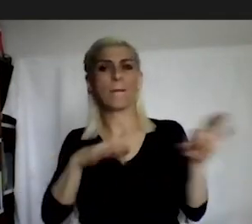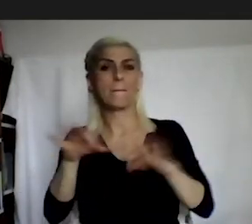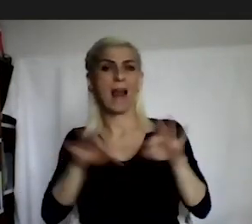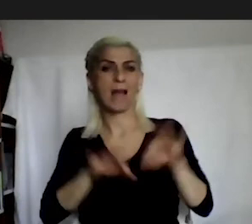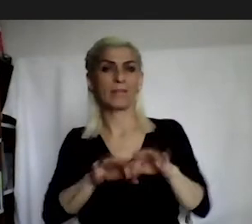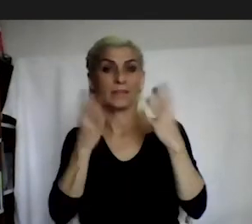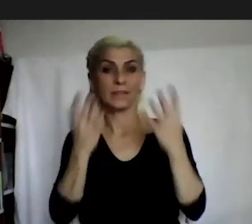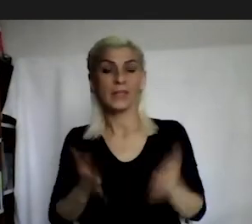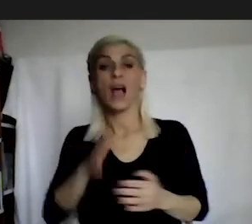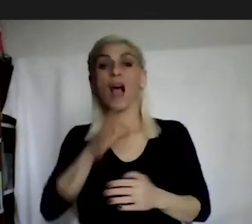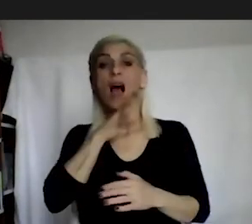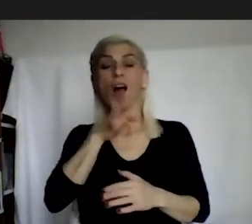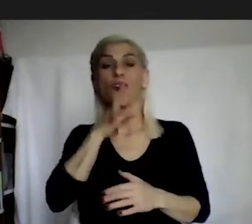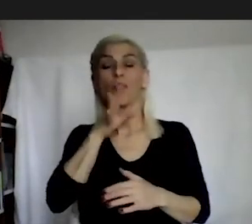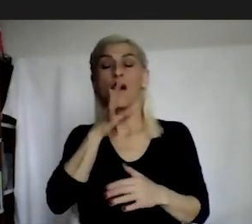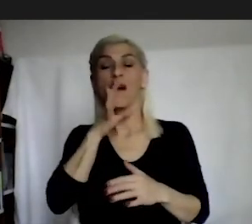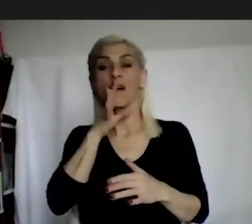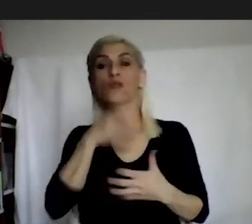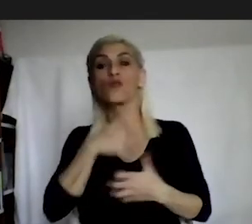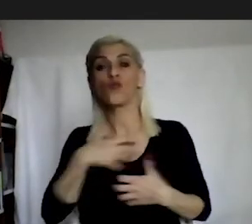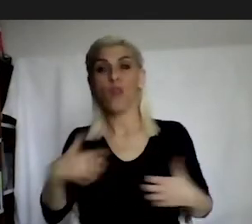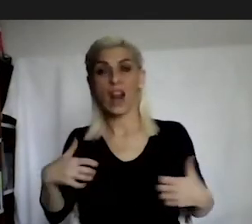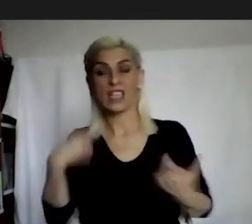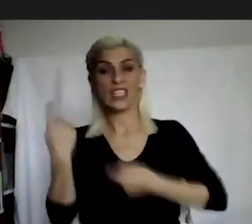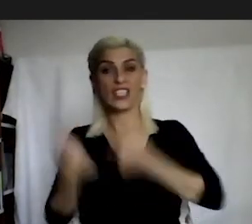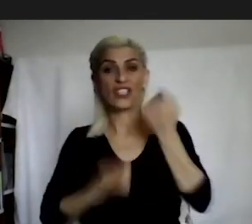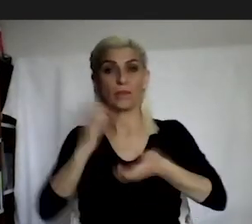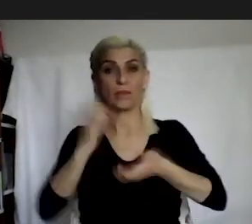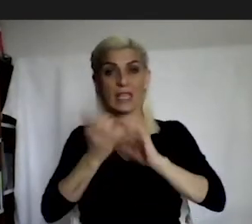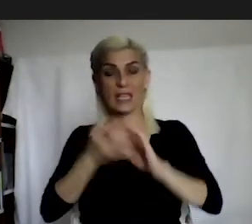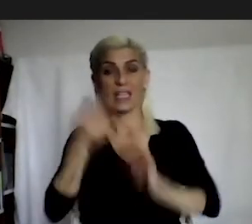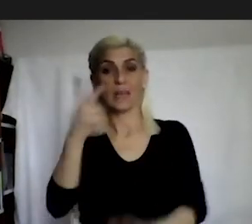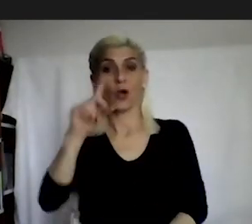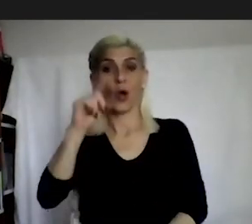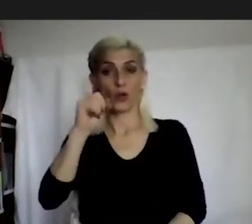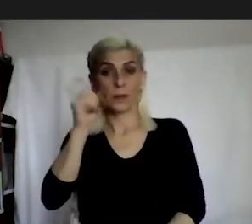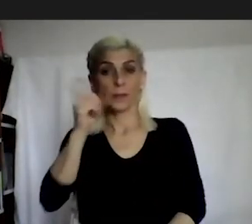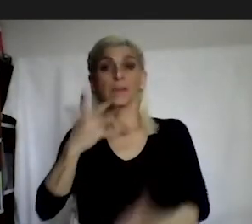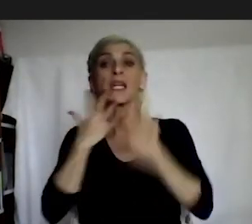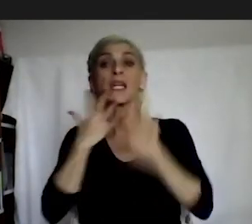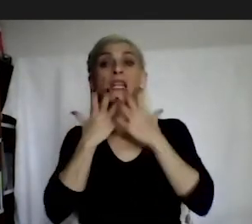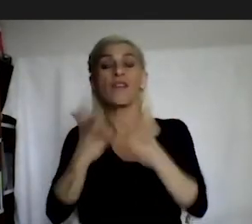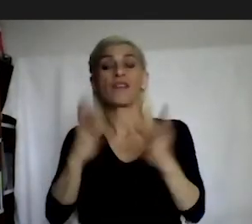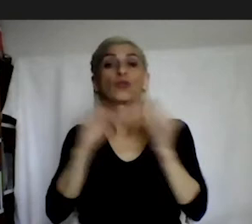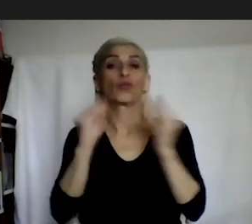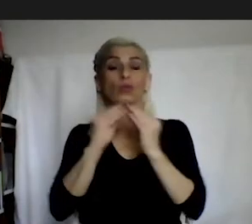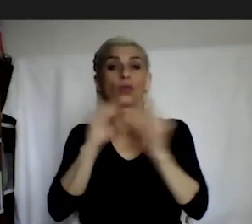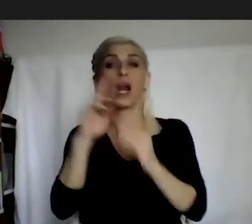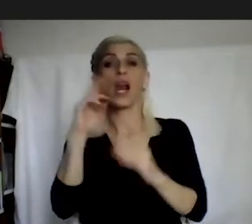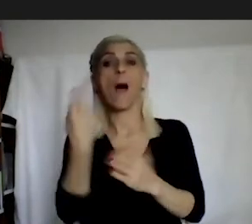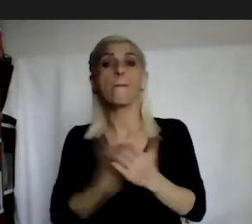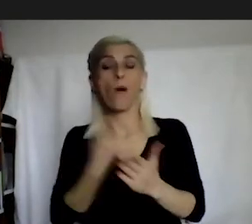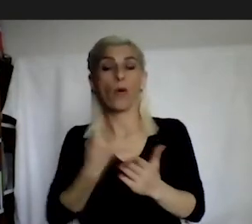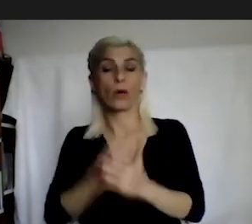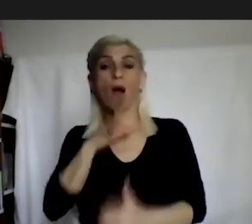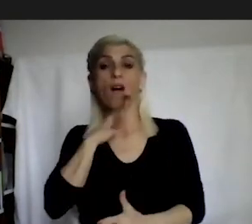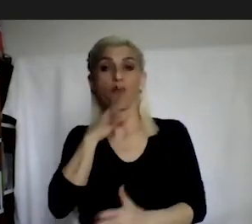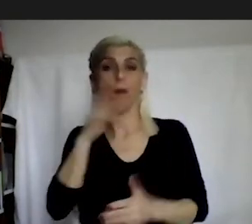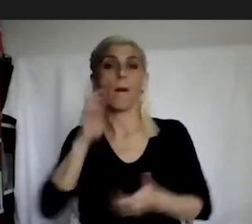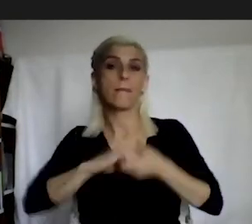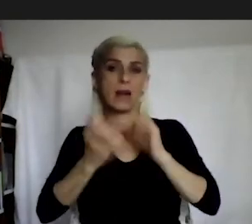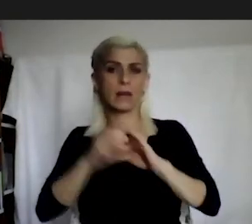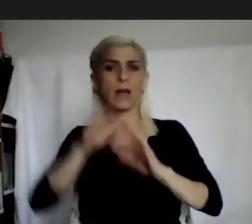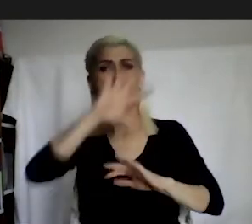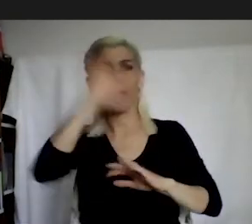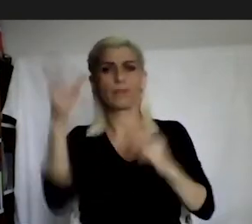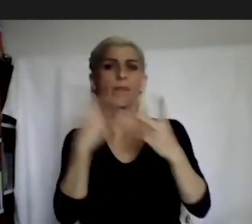Cooperation Organization has a hate crime report which is publicly accessible from their official